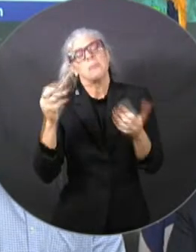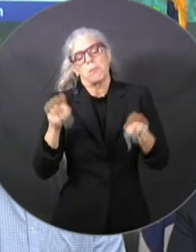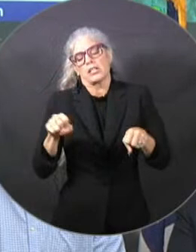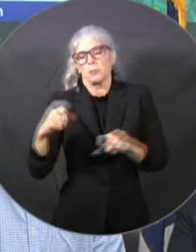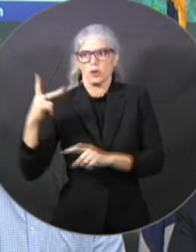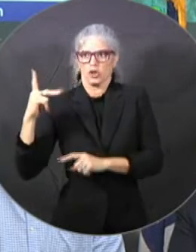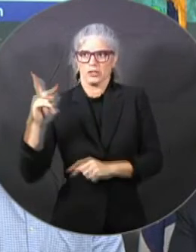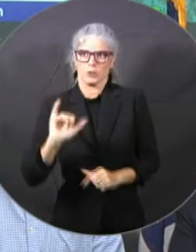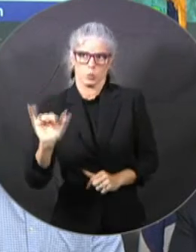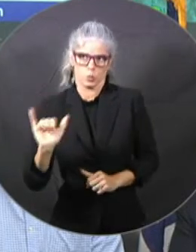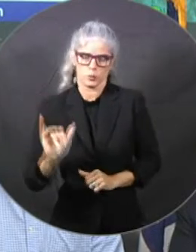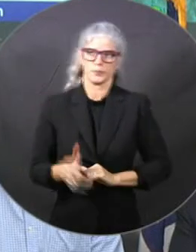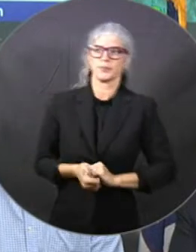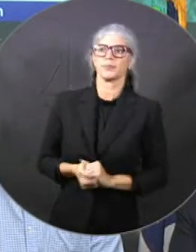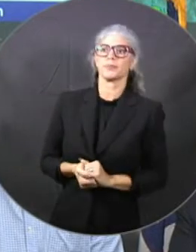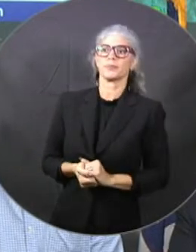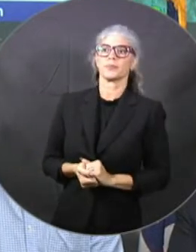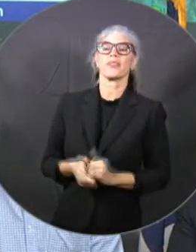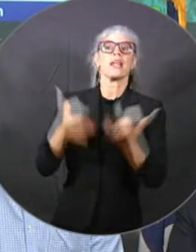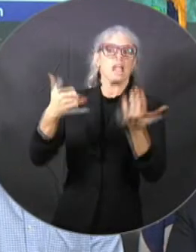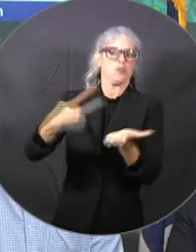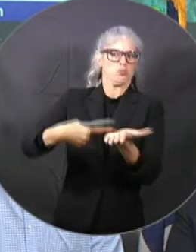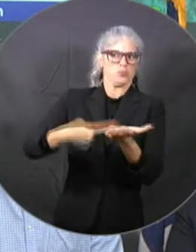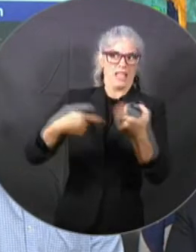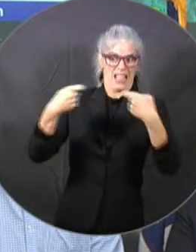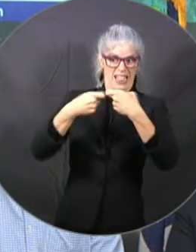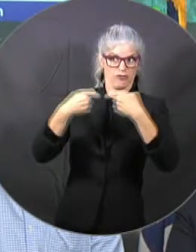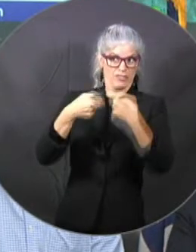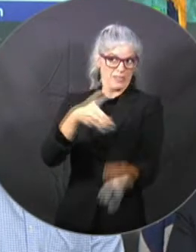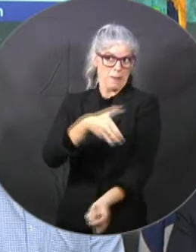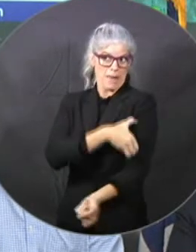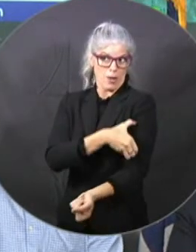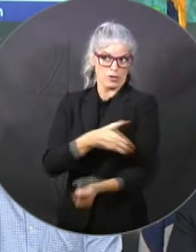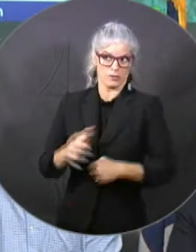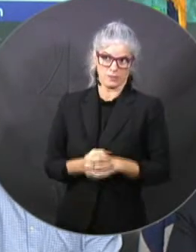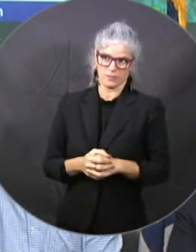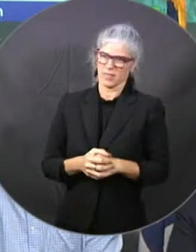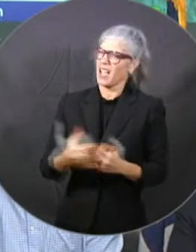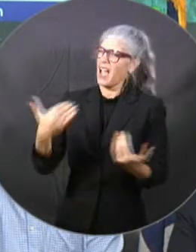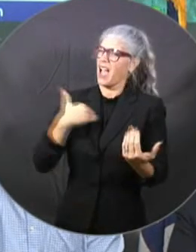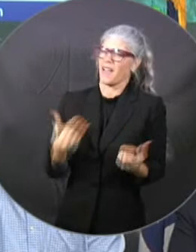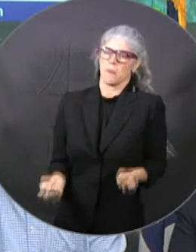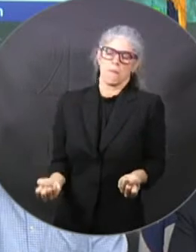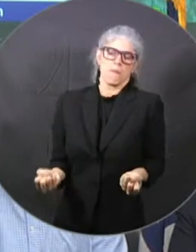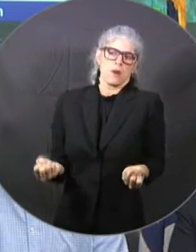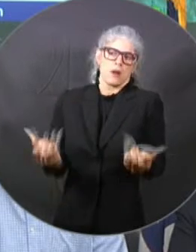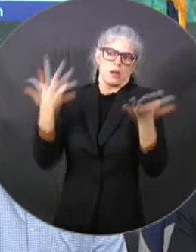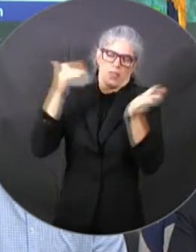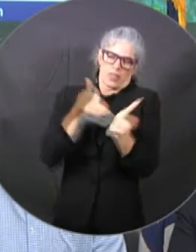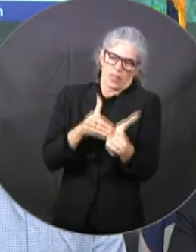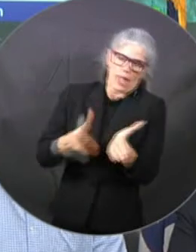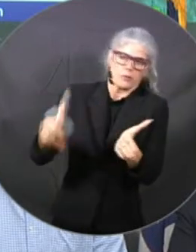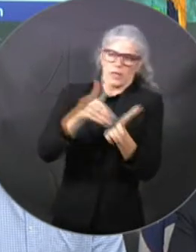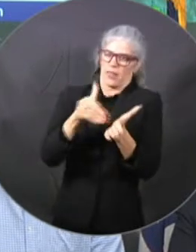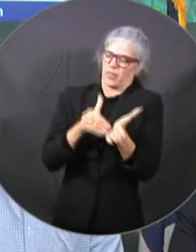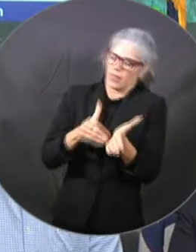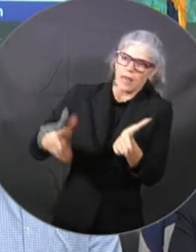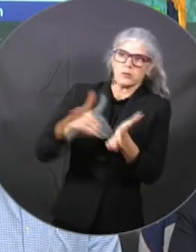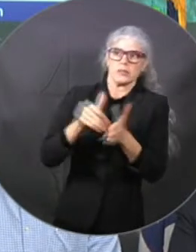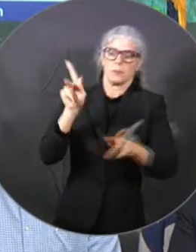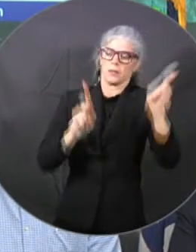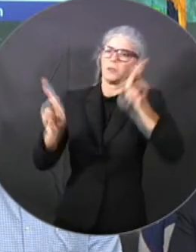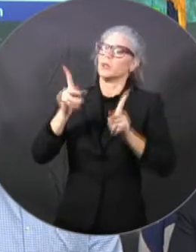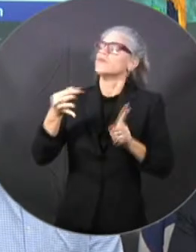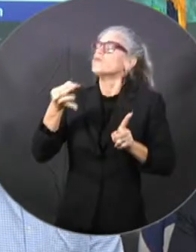There are tens of thousands of linemen that will be staged and resources will be staged and they will be surged